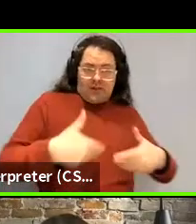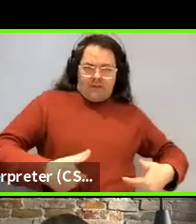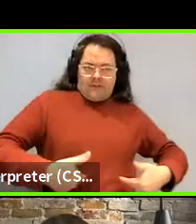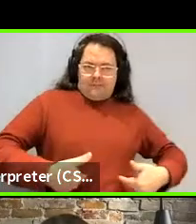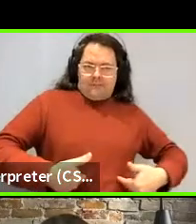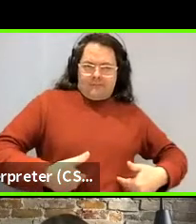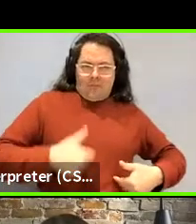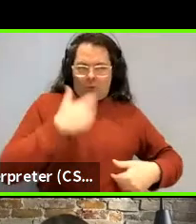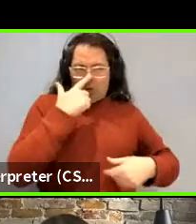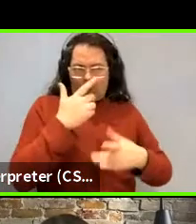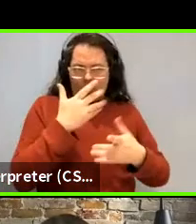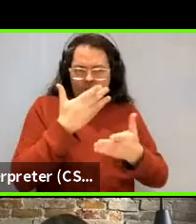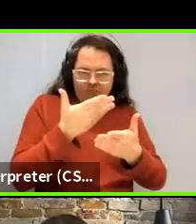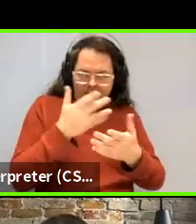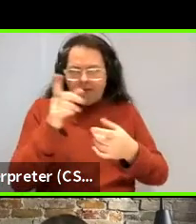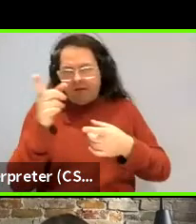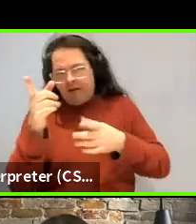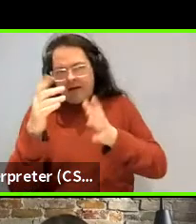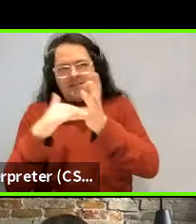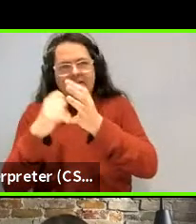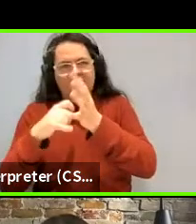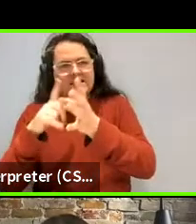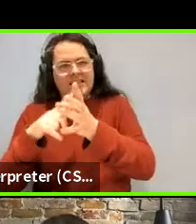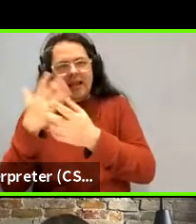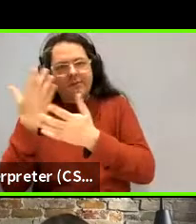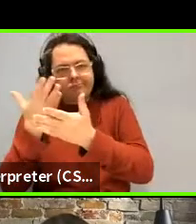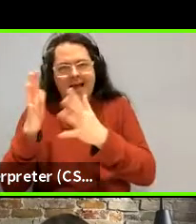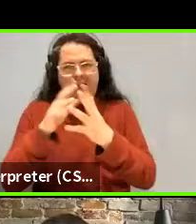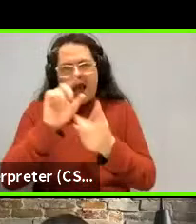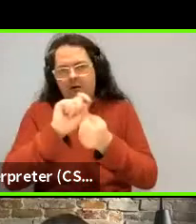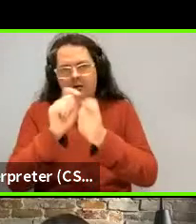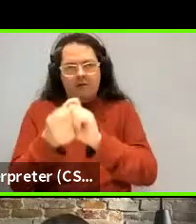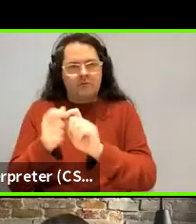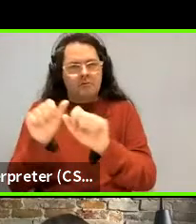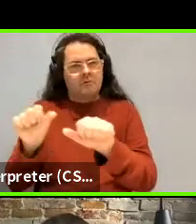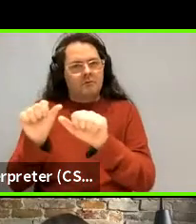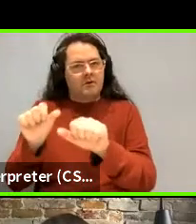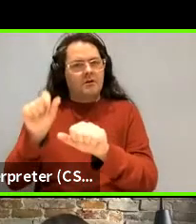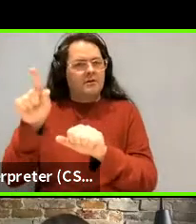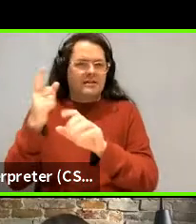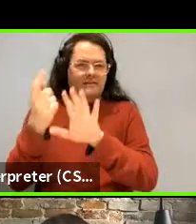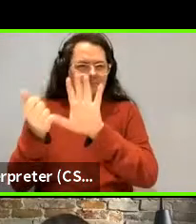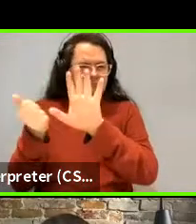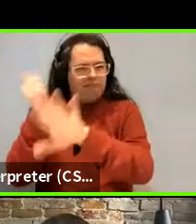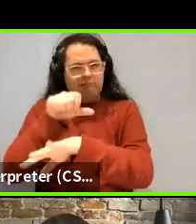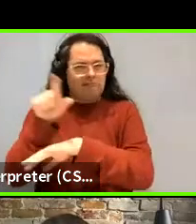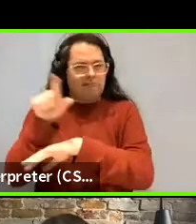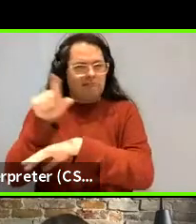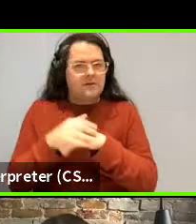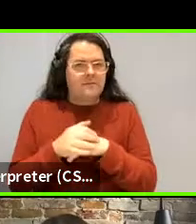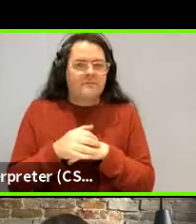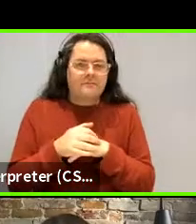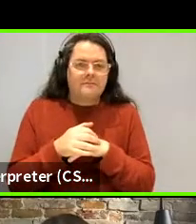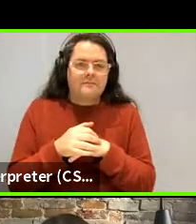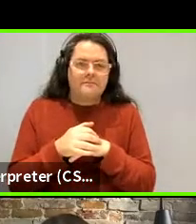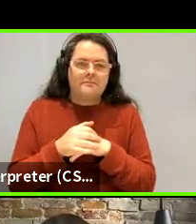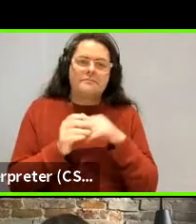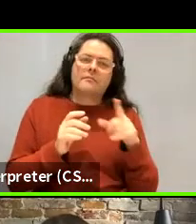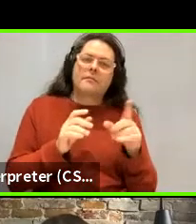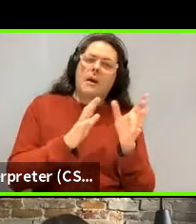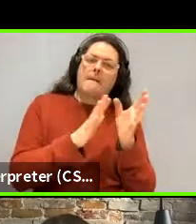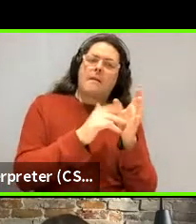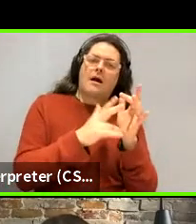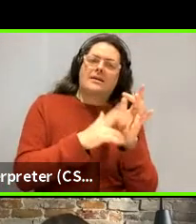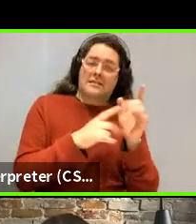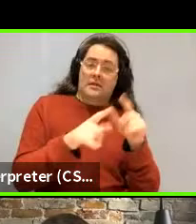that we, you know, I can talk to her about how to, how to formalize. She's like my real expert, I guess. I guess my intuition